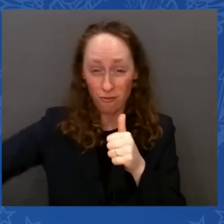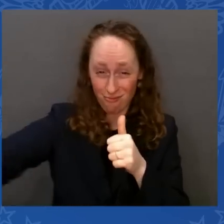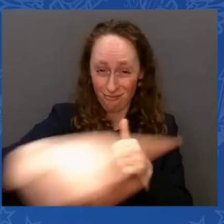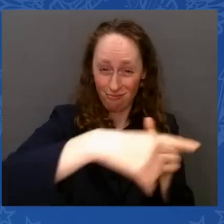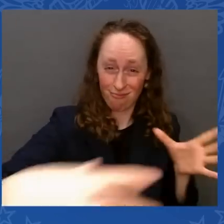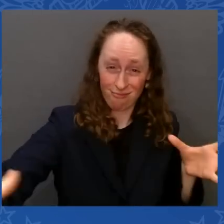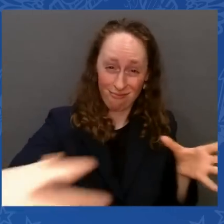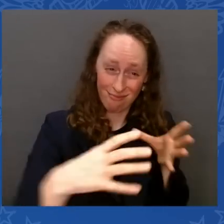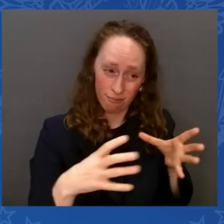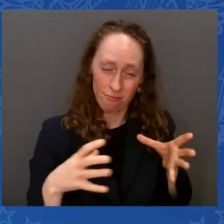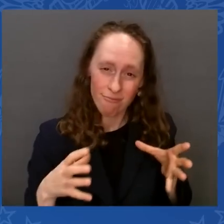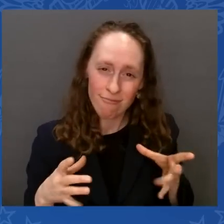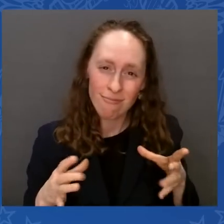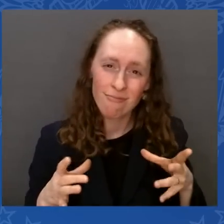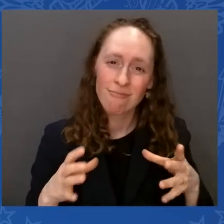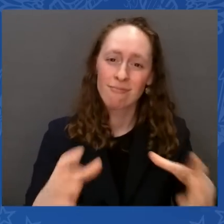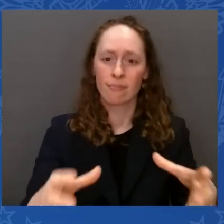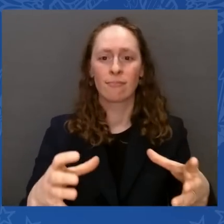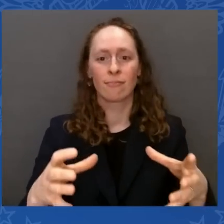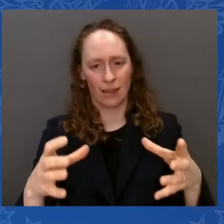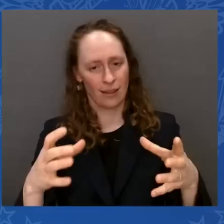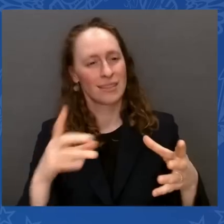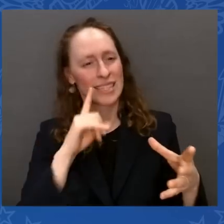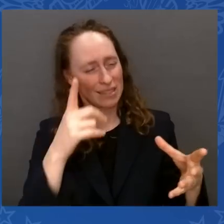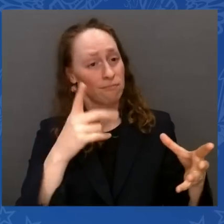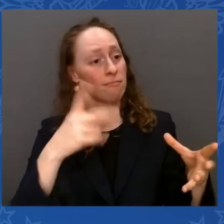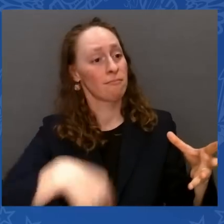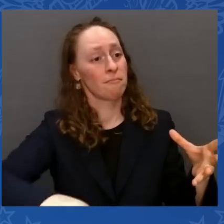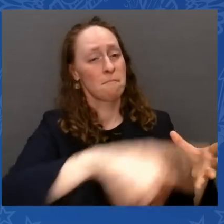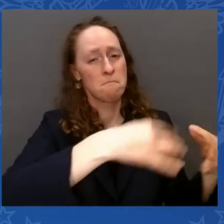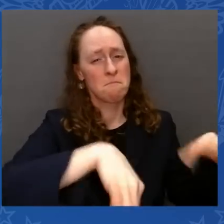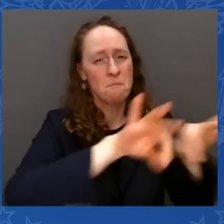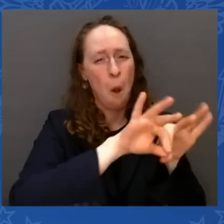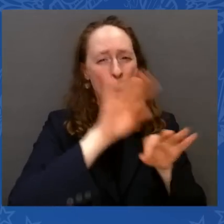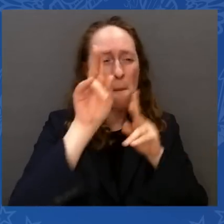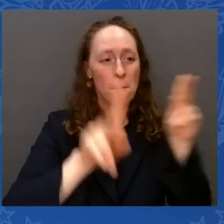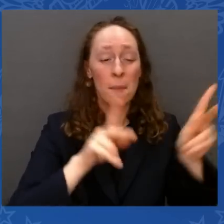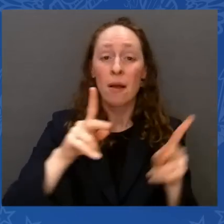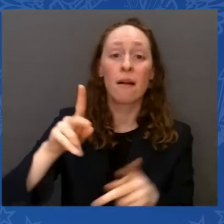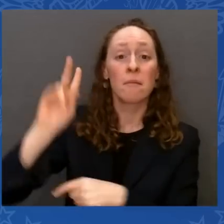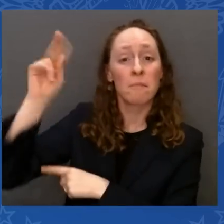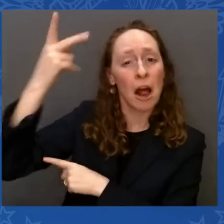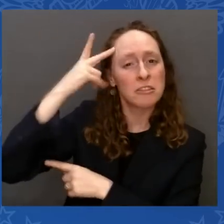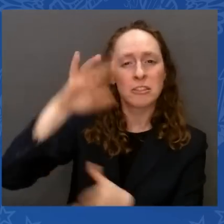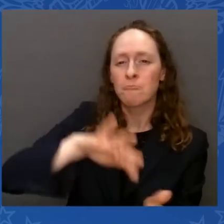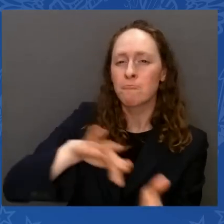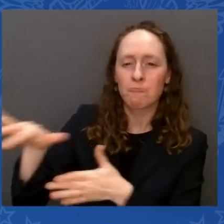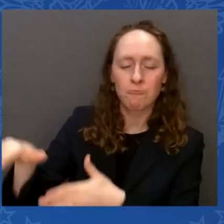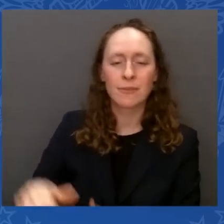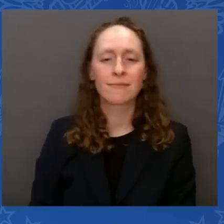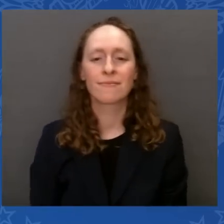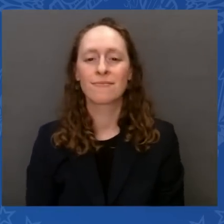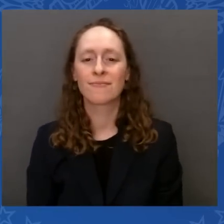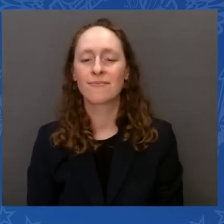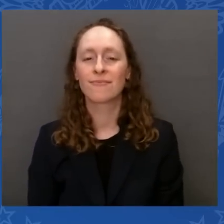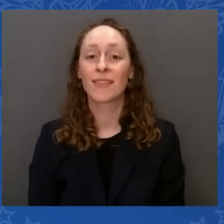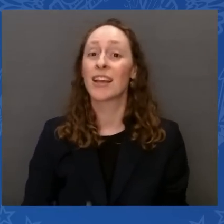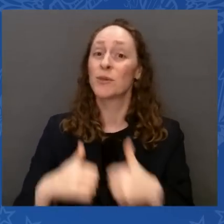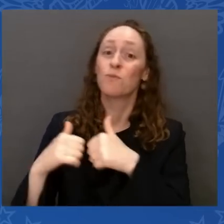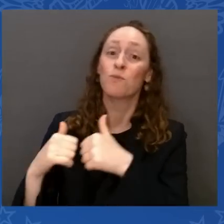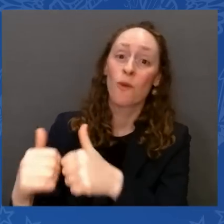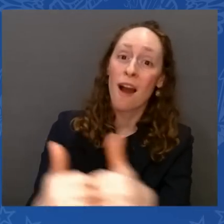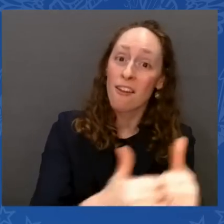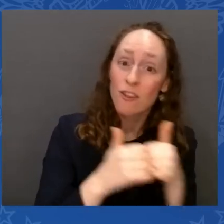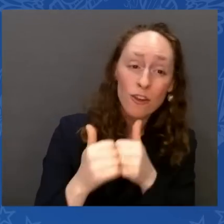results for the American people. Together, an economy that is being built from the middle